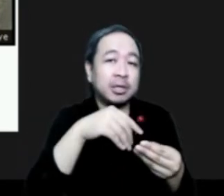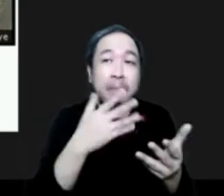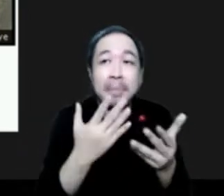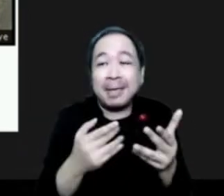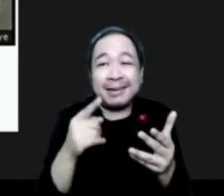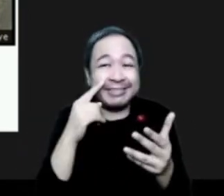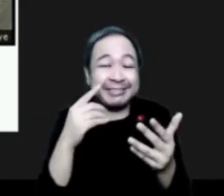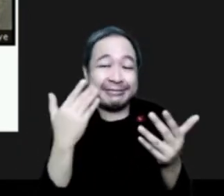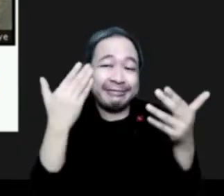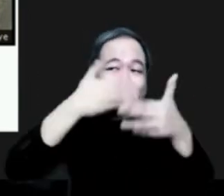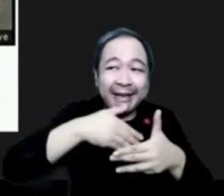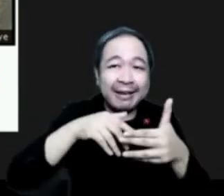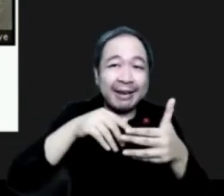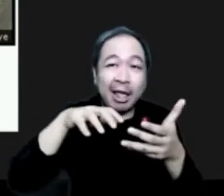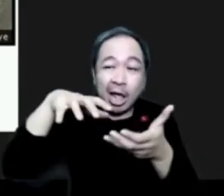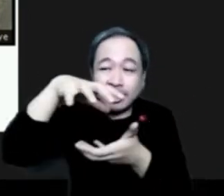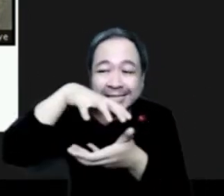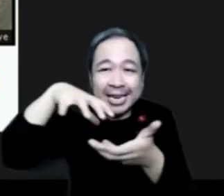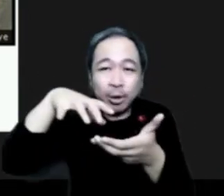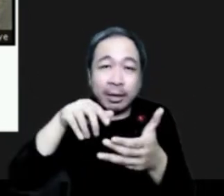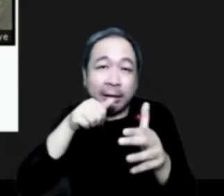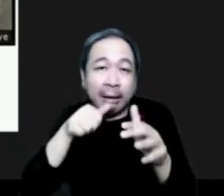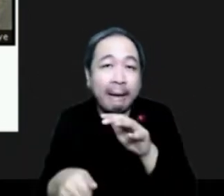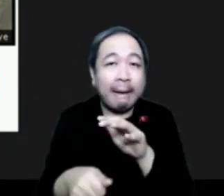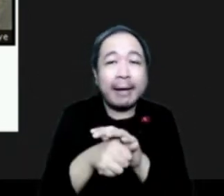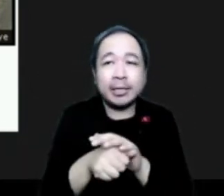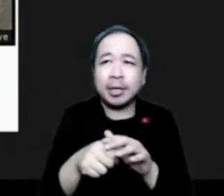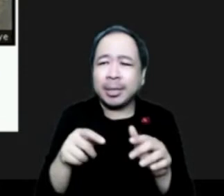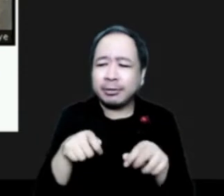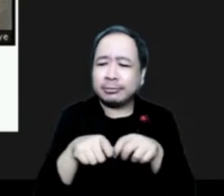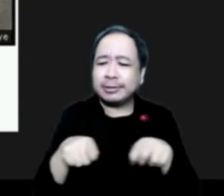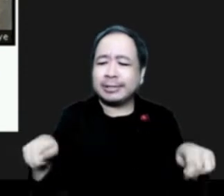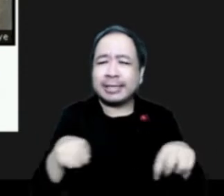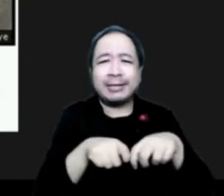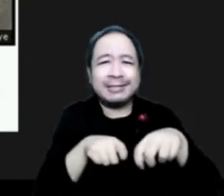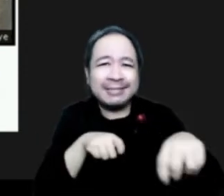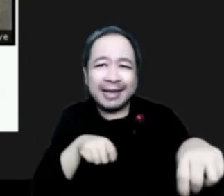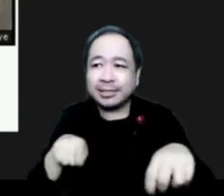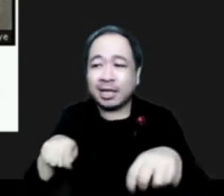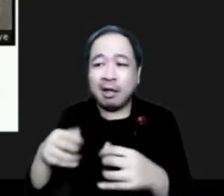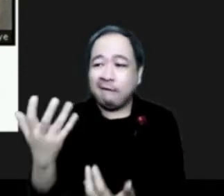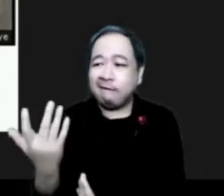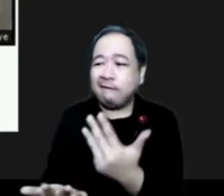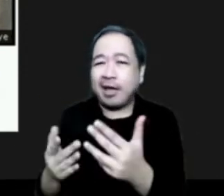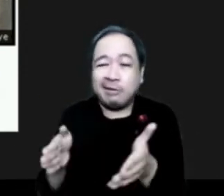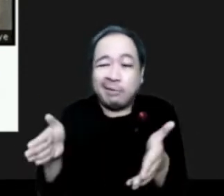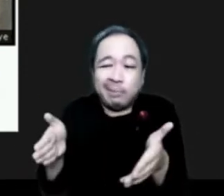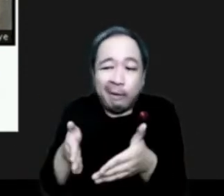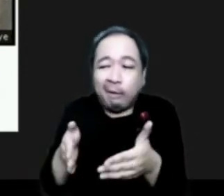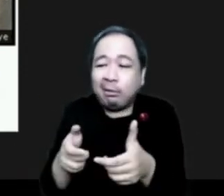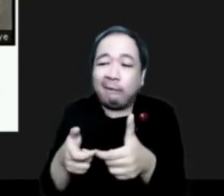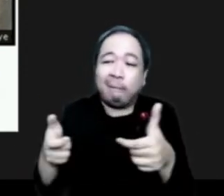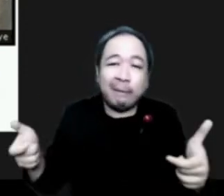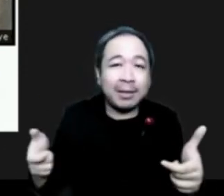even if you detect these hotspots, what is the size of the hotspots, how it will evolve over time in the upcoming two or three days, if you take into